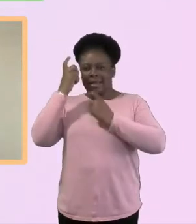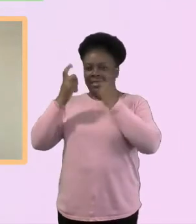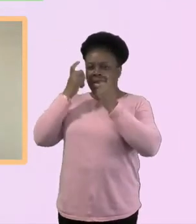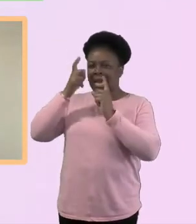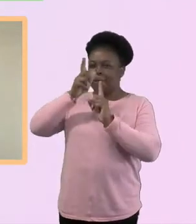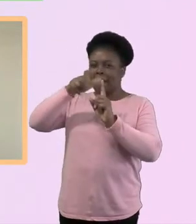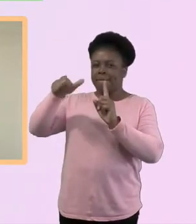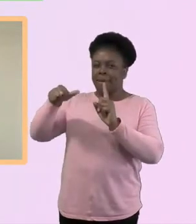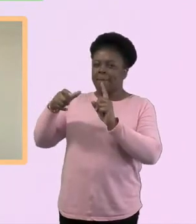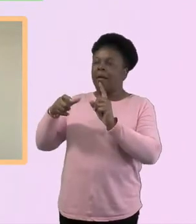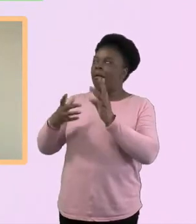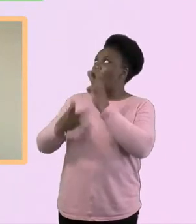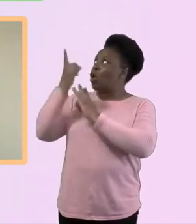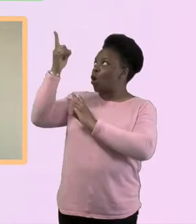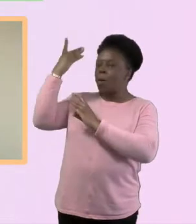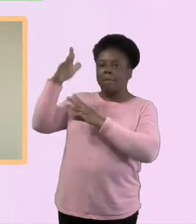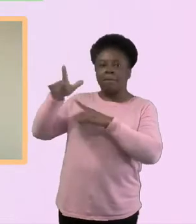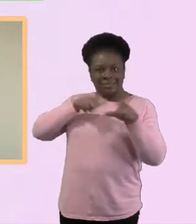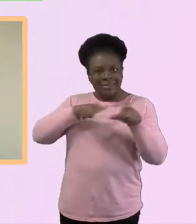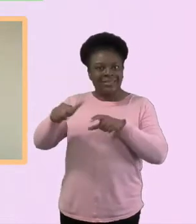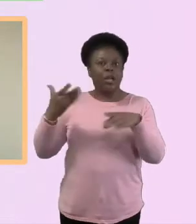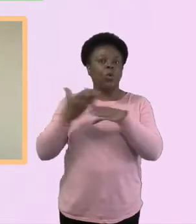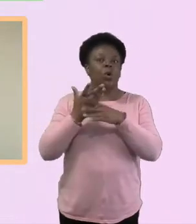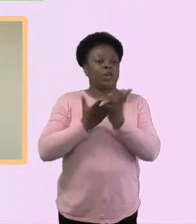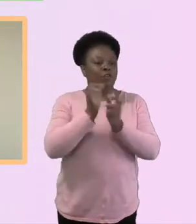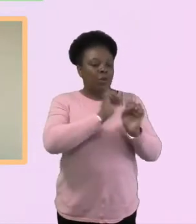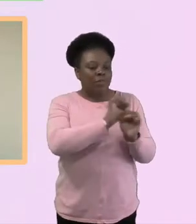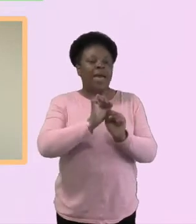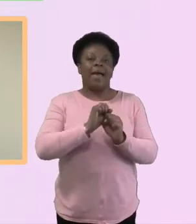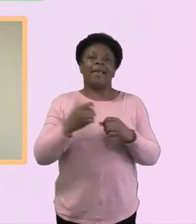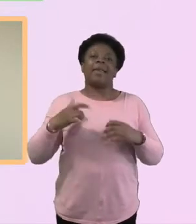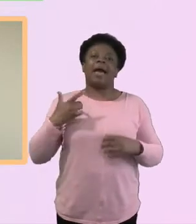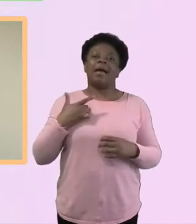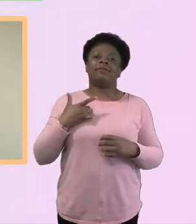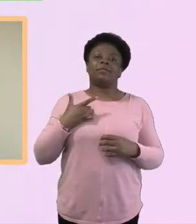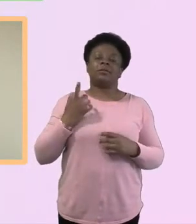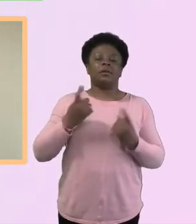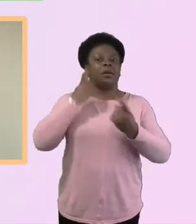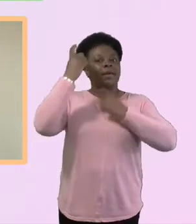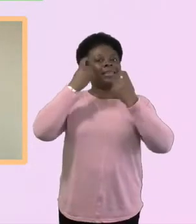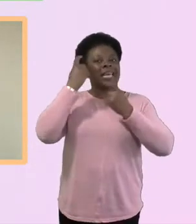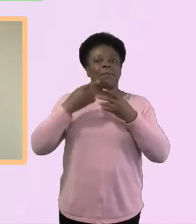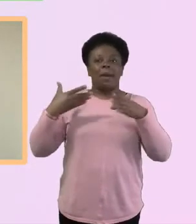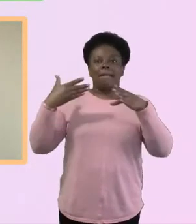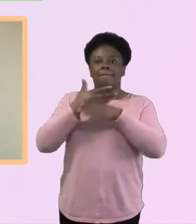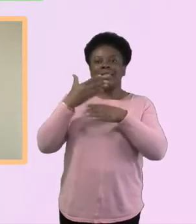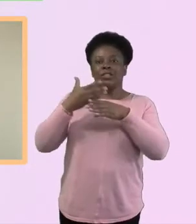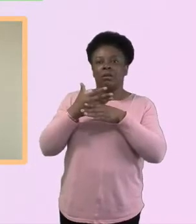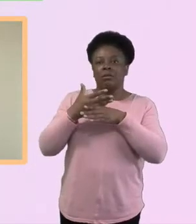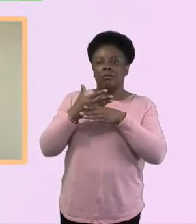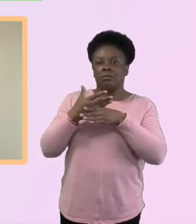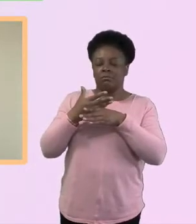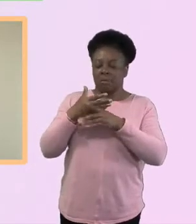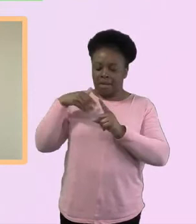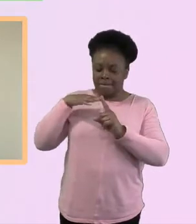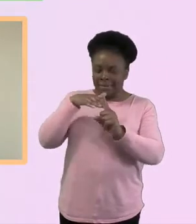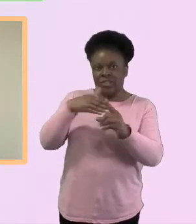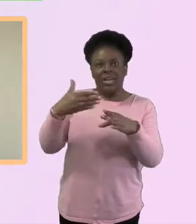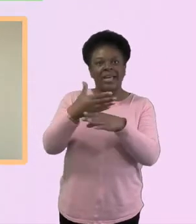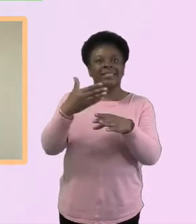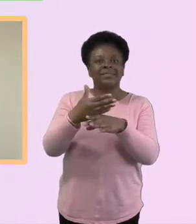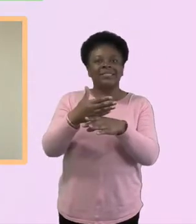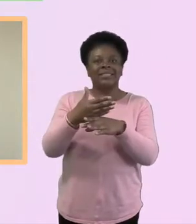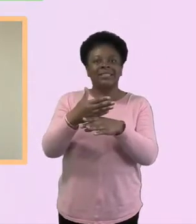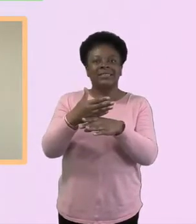church, when we talk about events or missional activities, we think about it in their contacts outside their home. And,